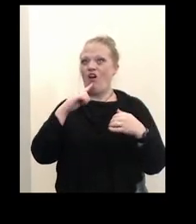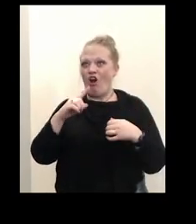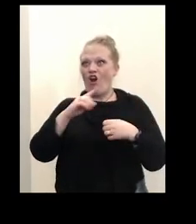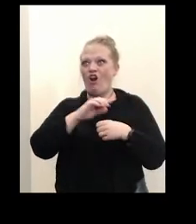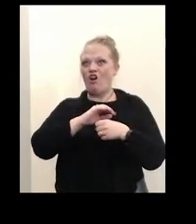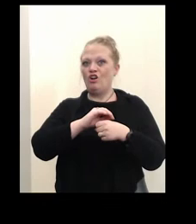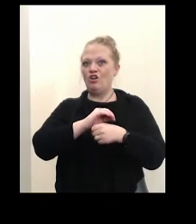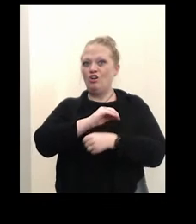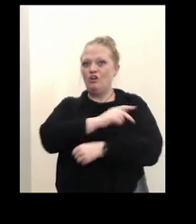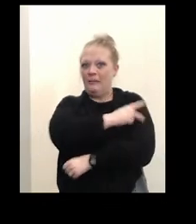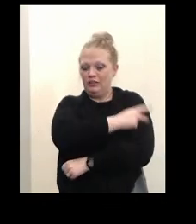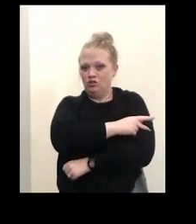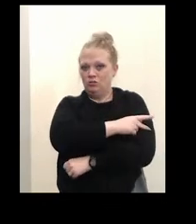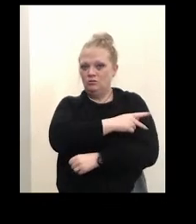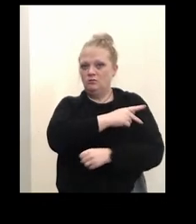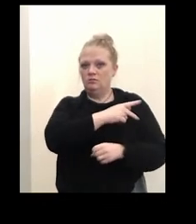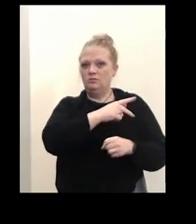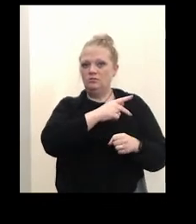vaccinated.